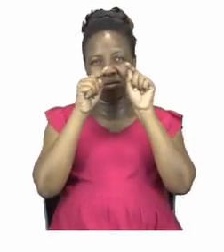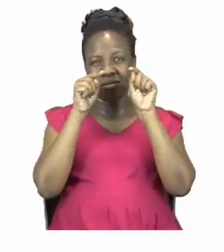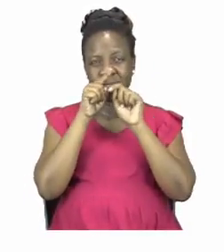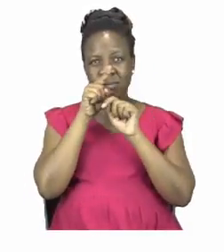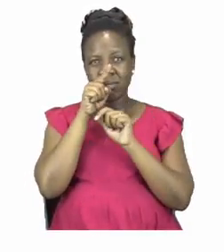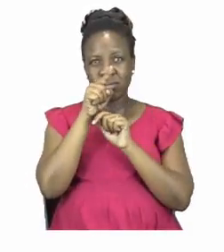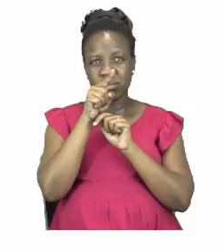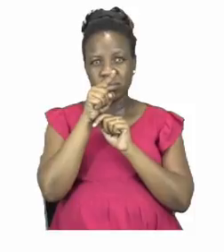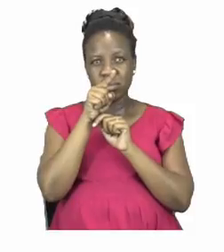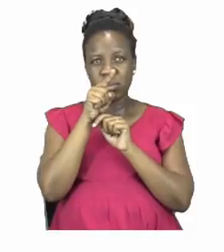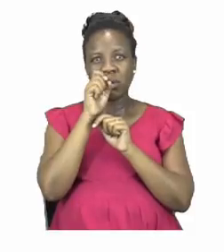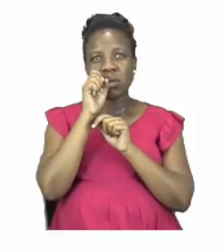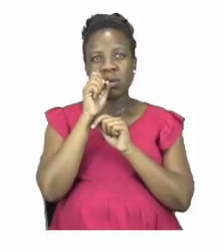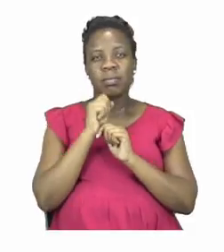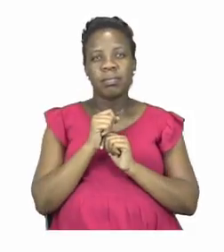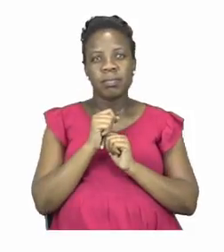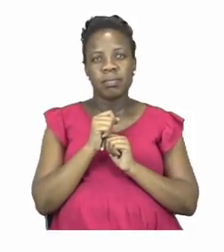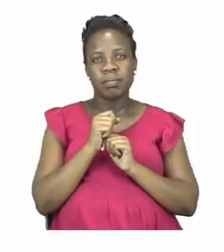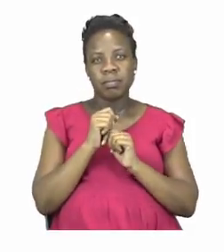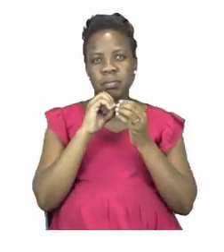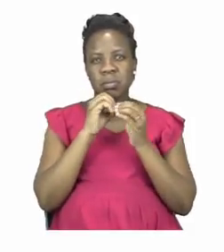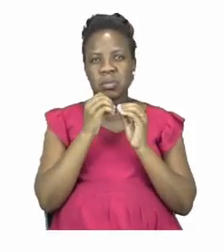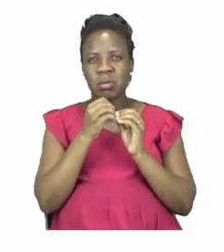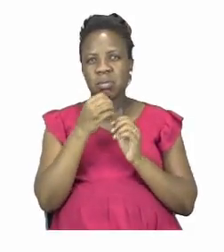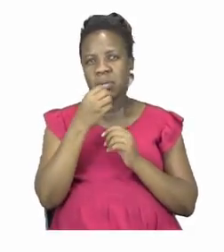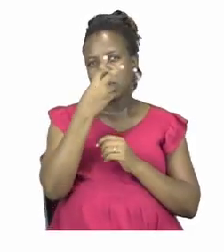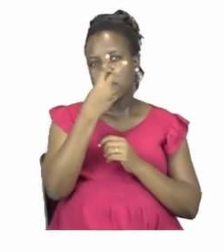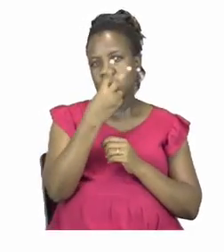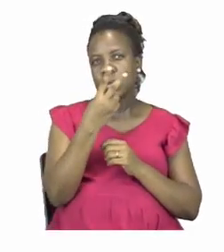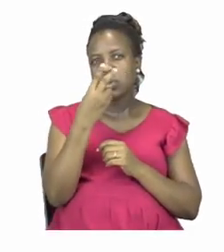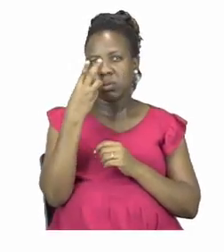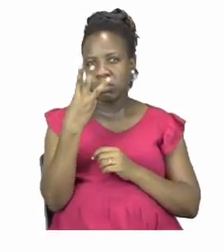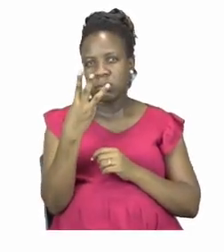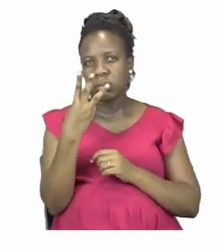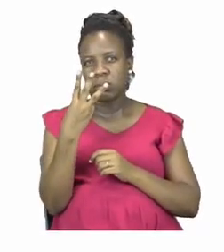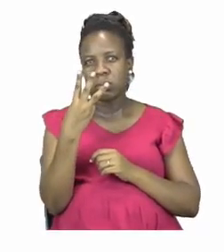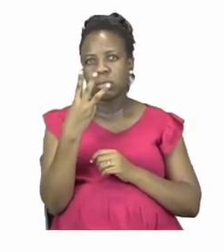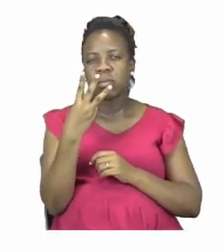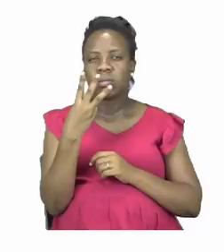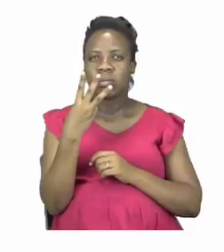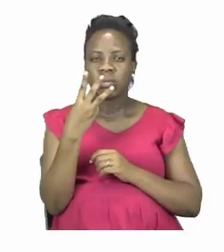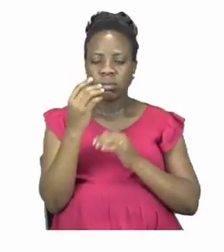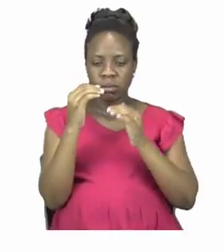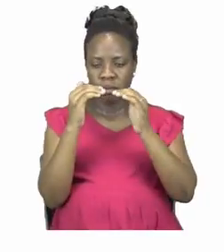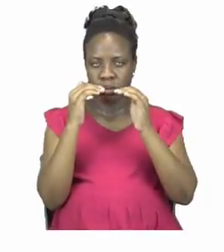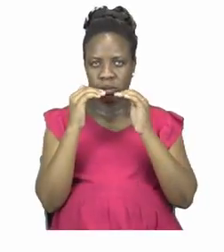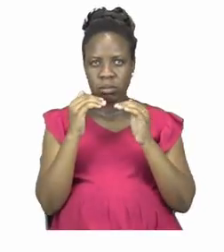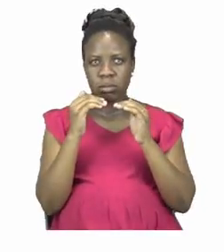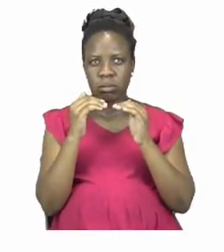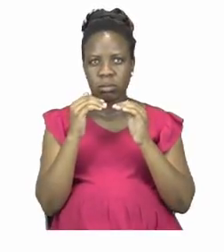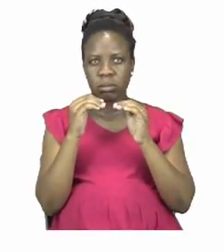the top number is number 23 and then just below you have two